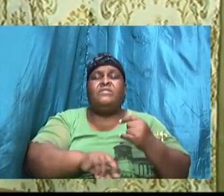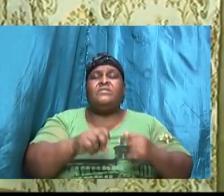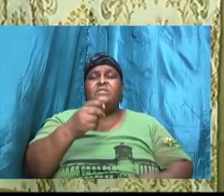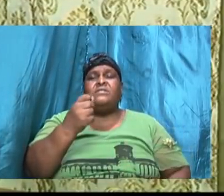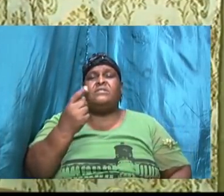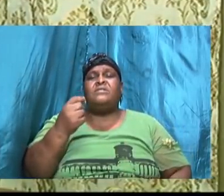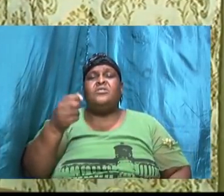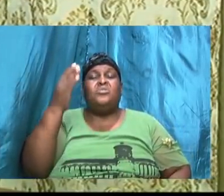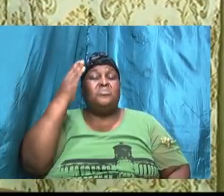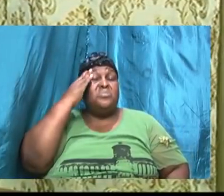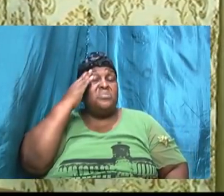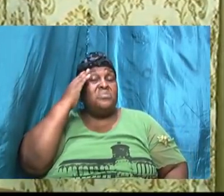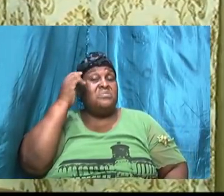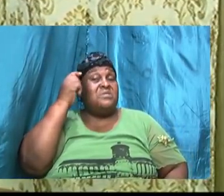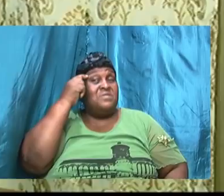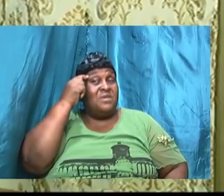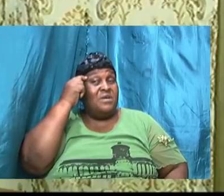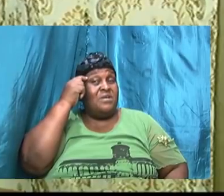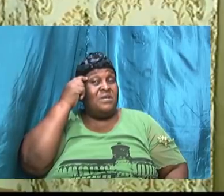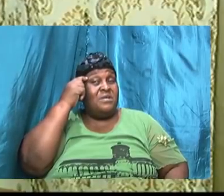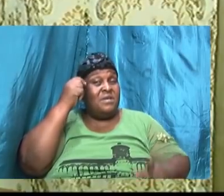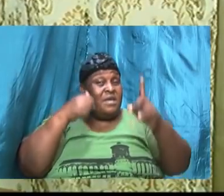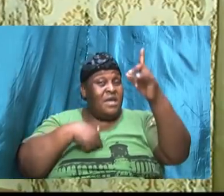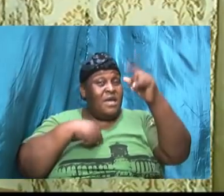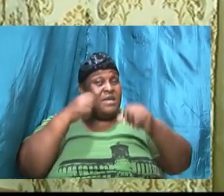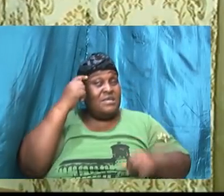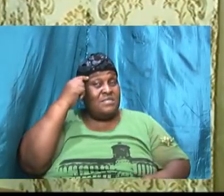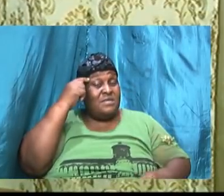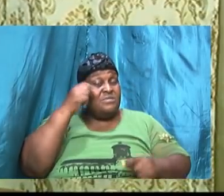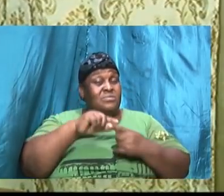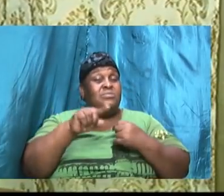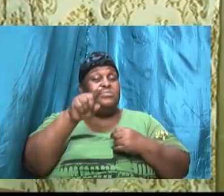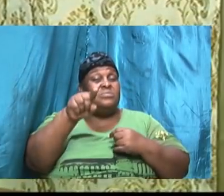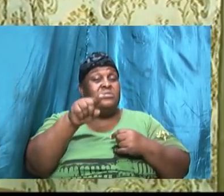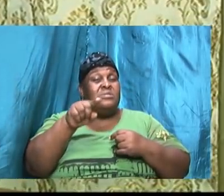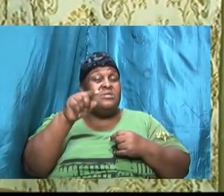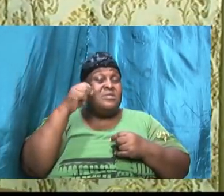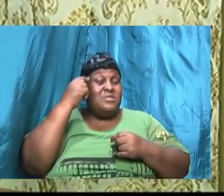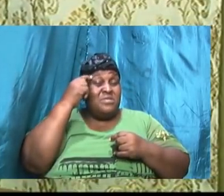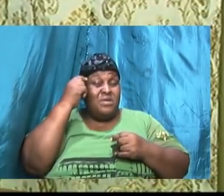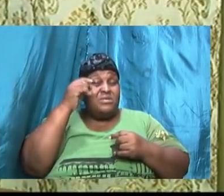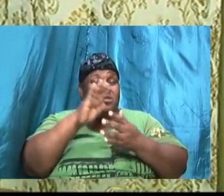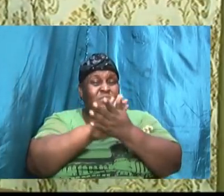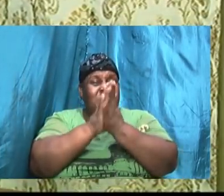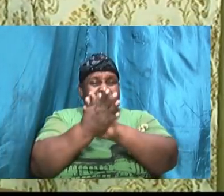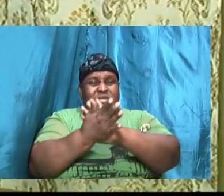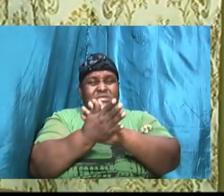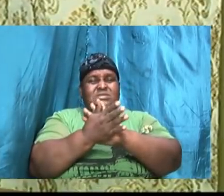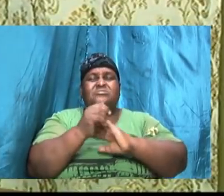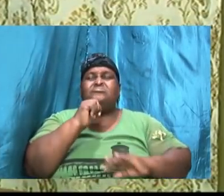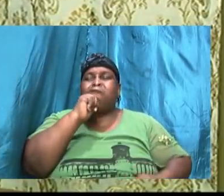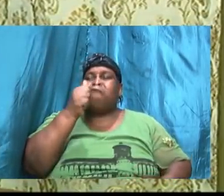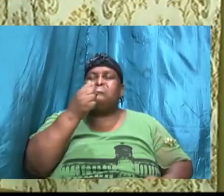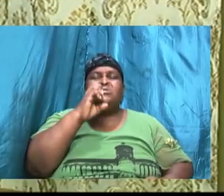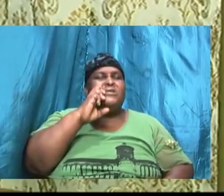think towards you say the Lord thoughts of peace and not of evil